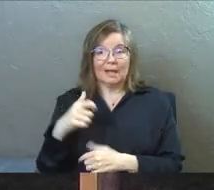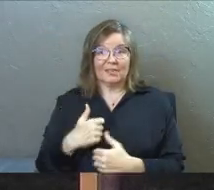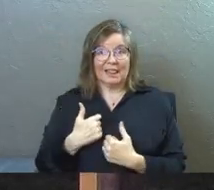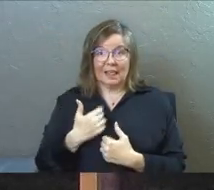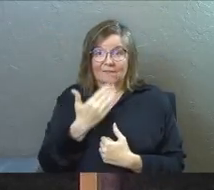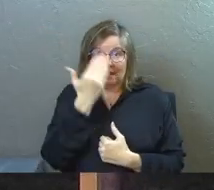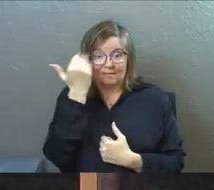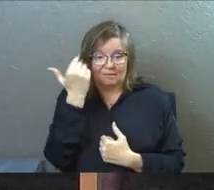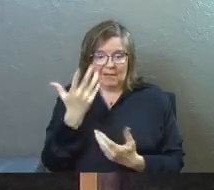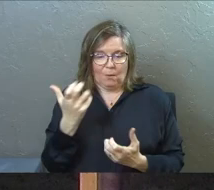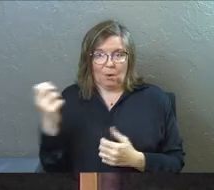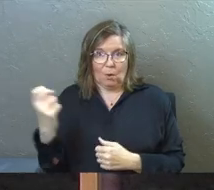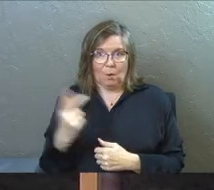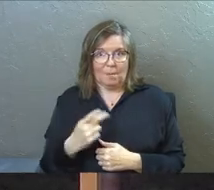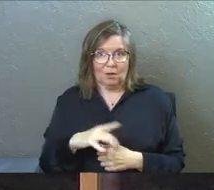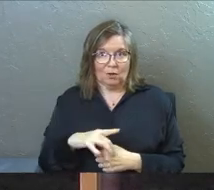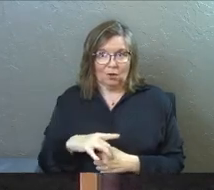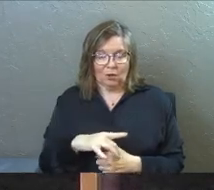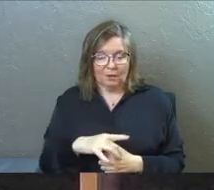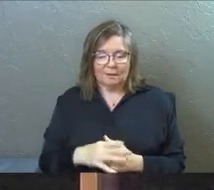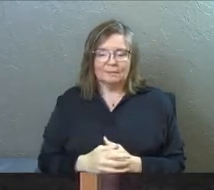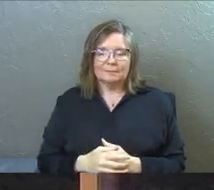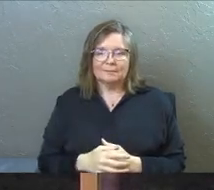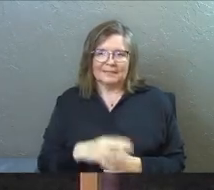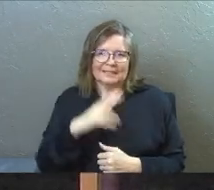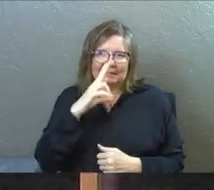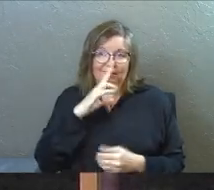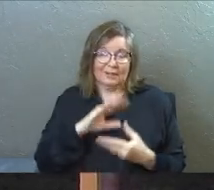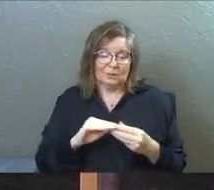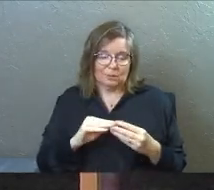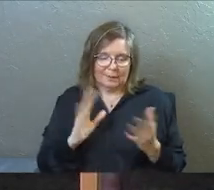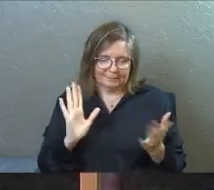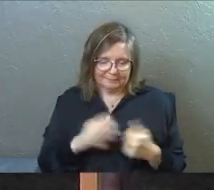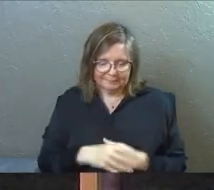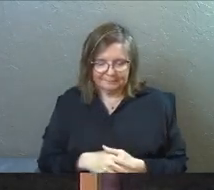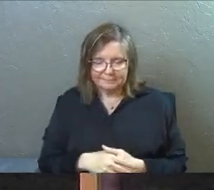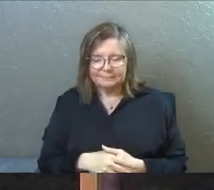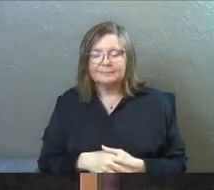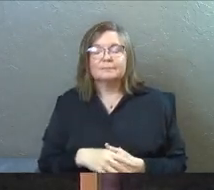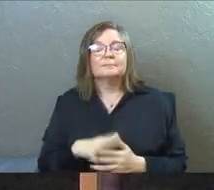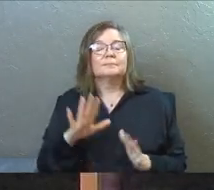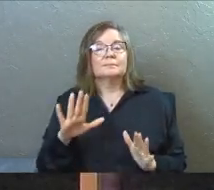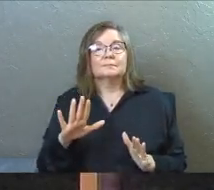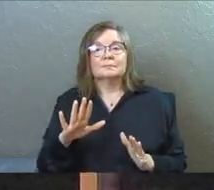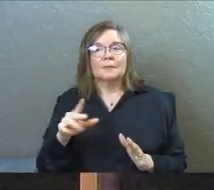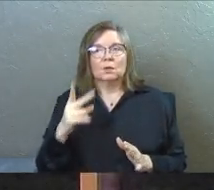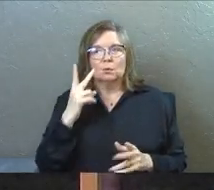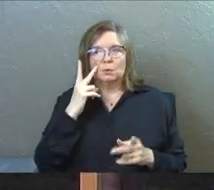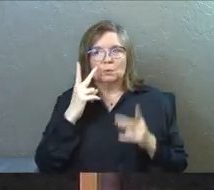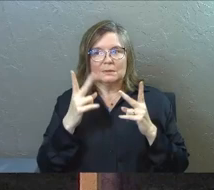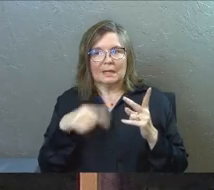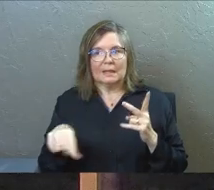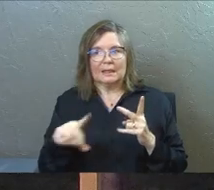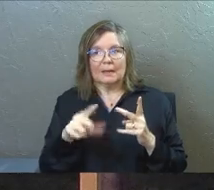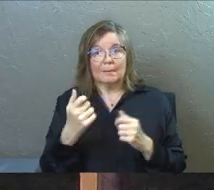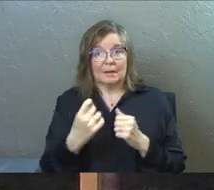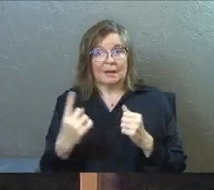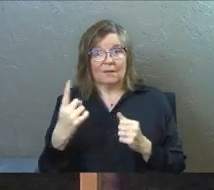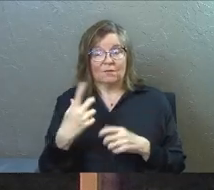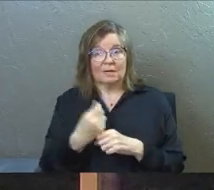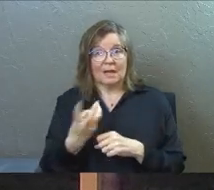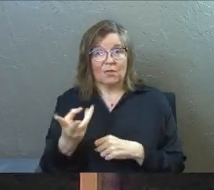and they kind of forget that they want to go back to Earth. It's a funny little story. And you kind of see them and